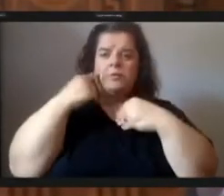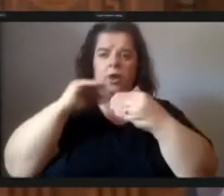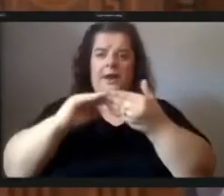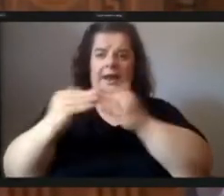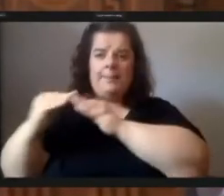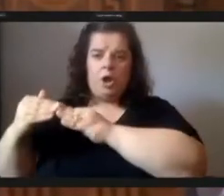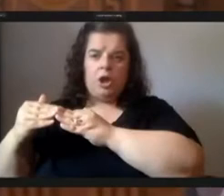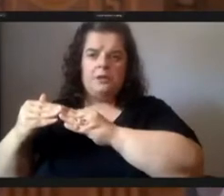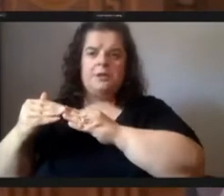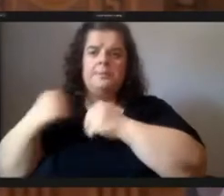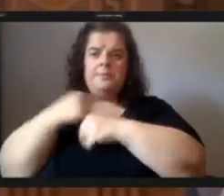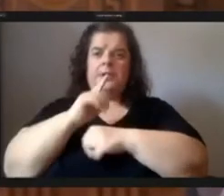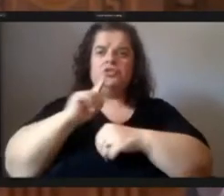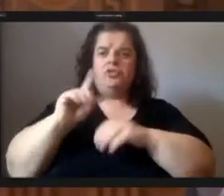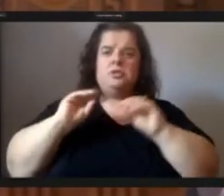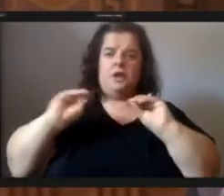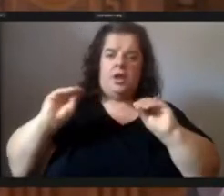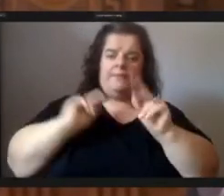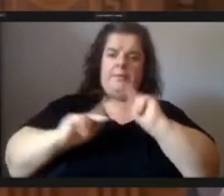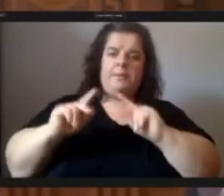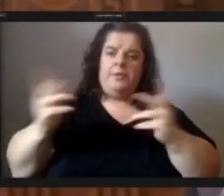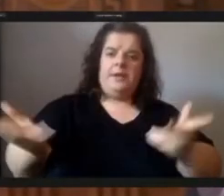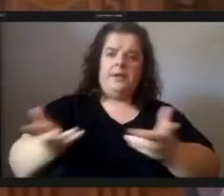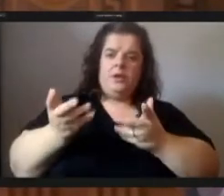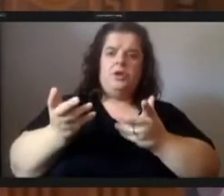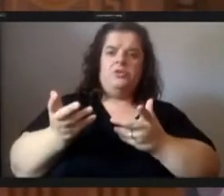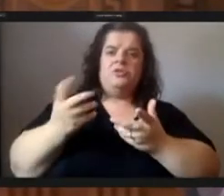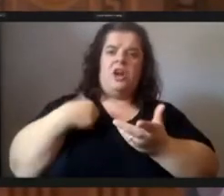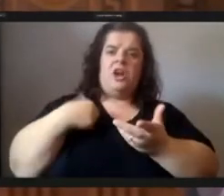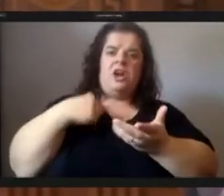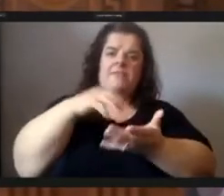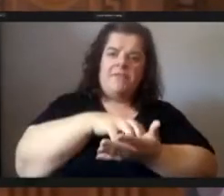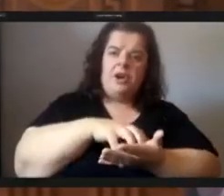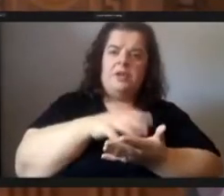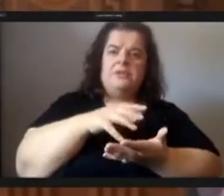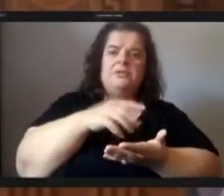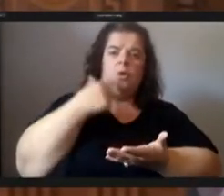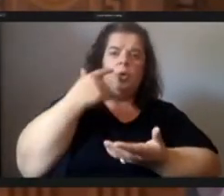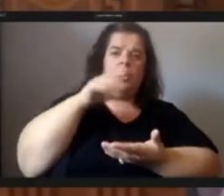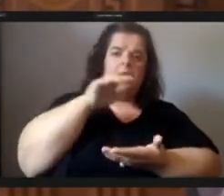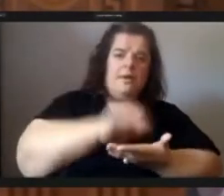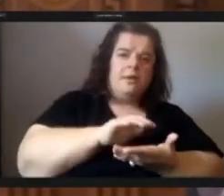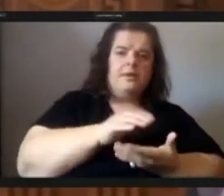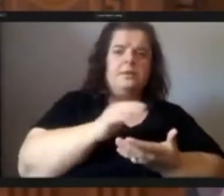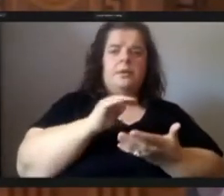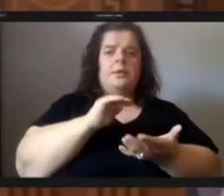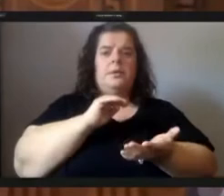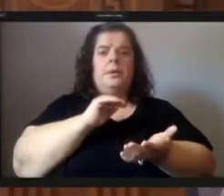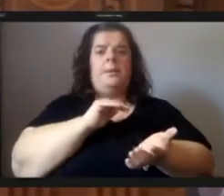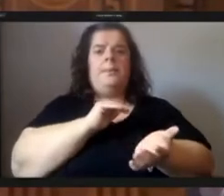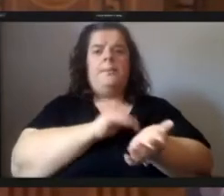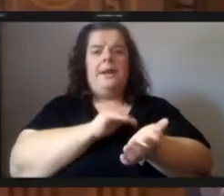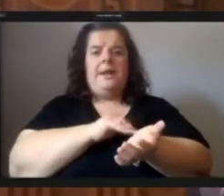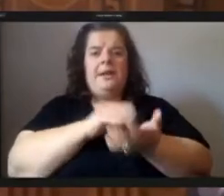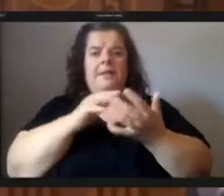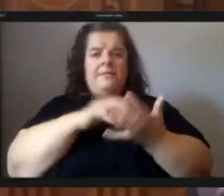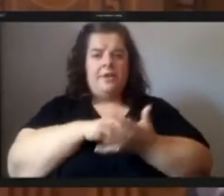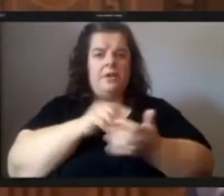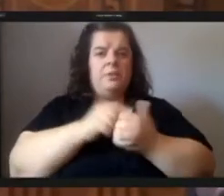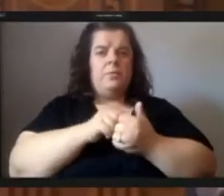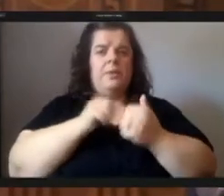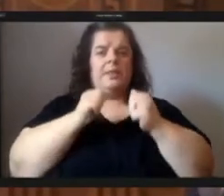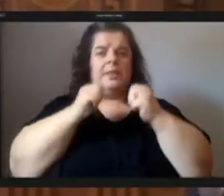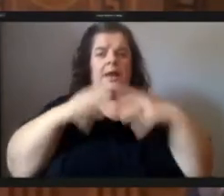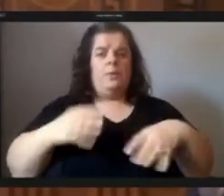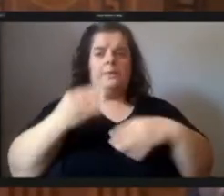none of our residents are vulnerable citizens or the marginalized medically vulnerable would go without food